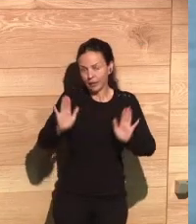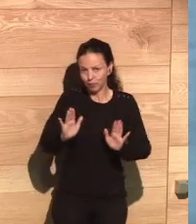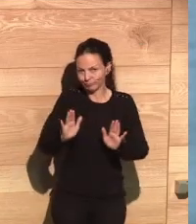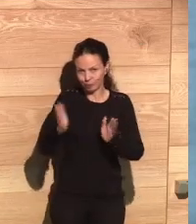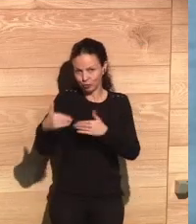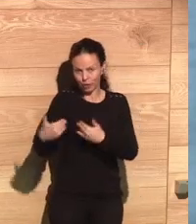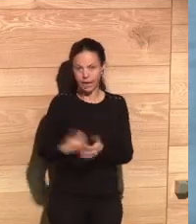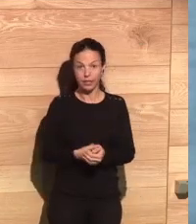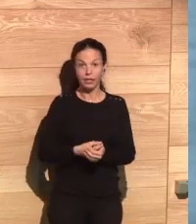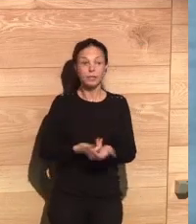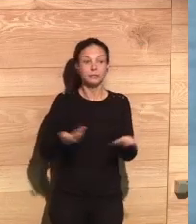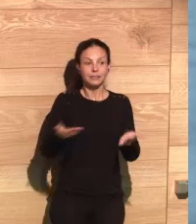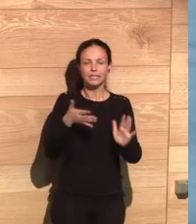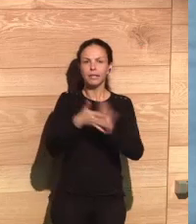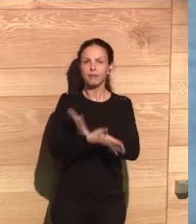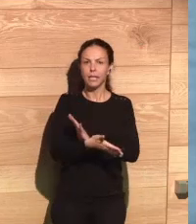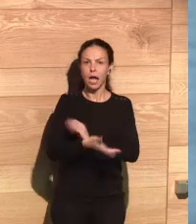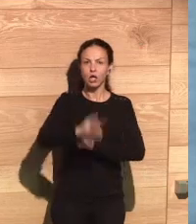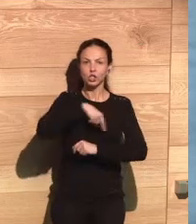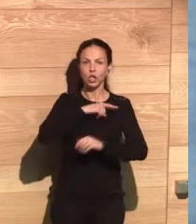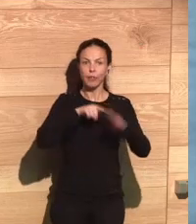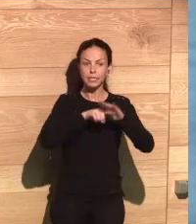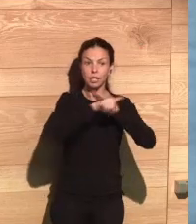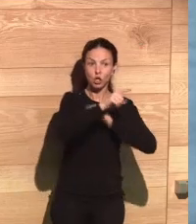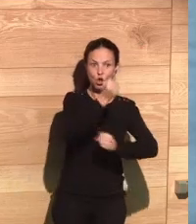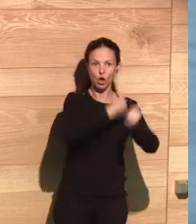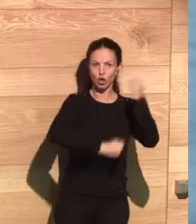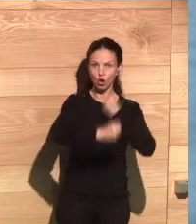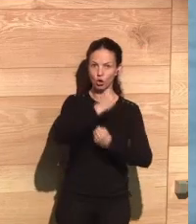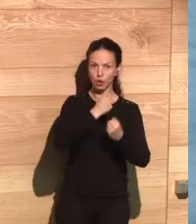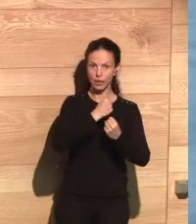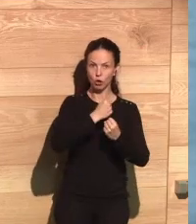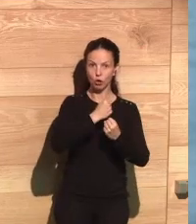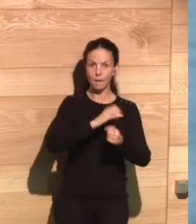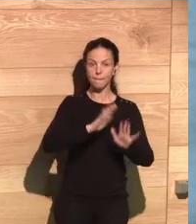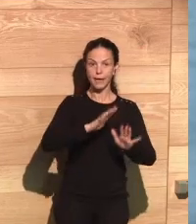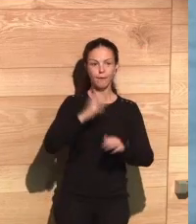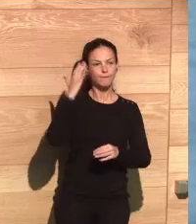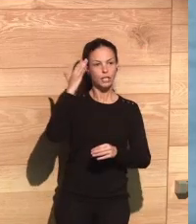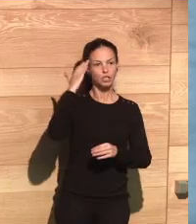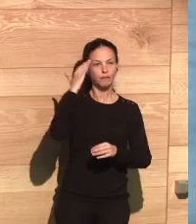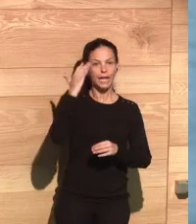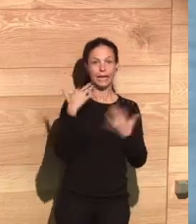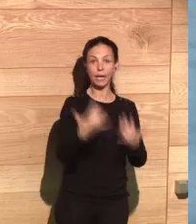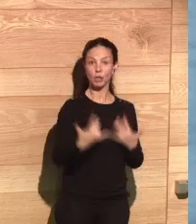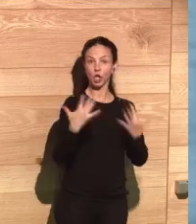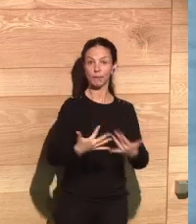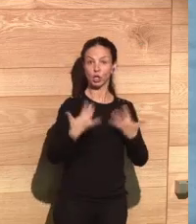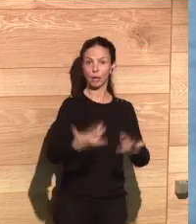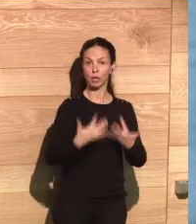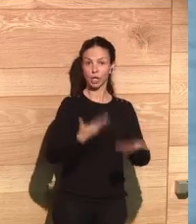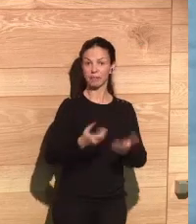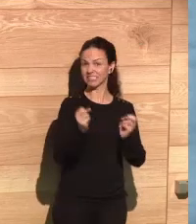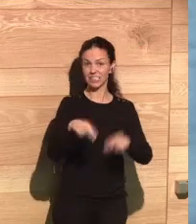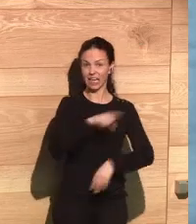ITs, et cetera, provided by universities that also include legal aspects or ethical aspects in their